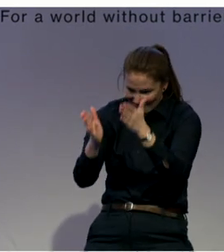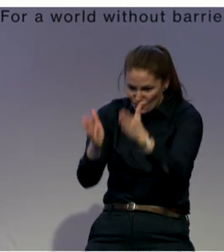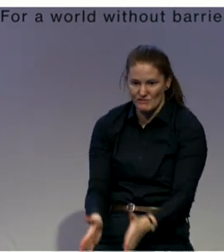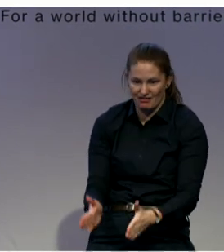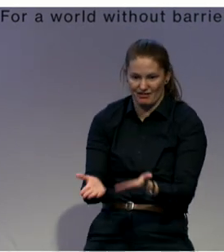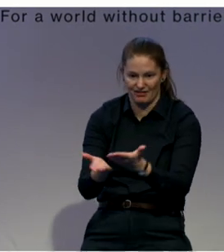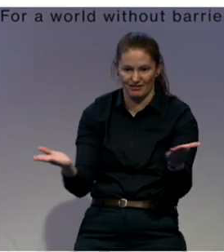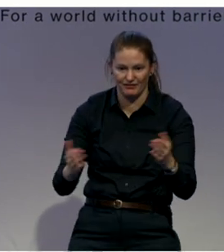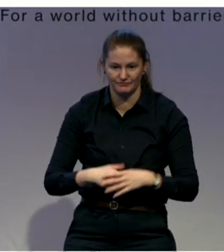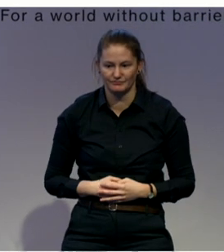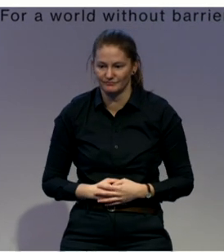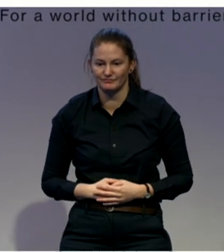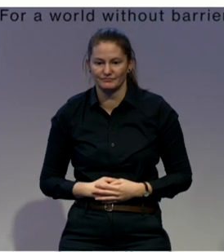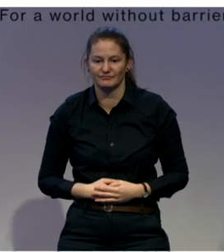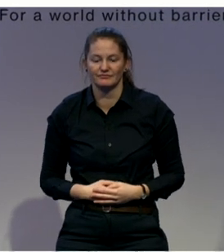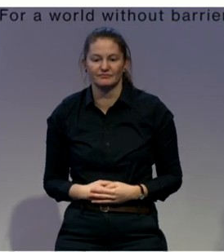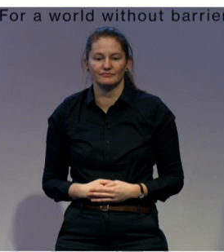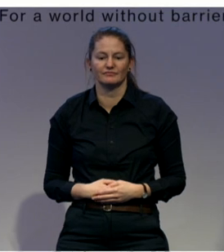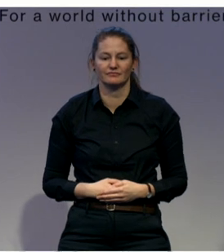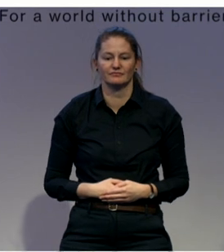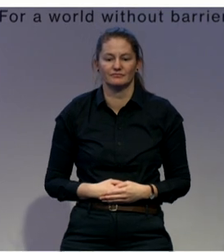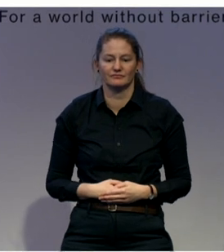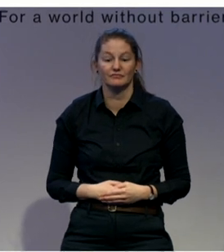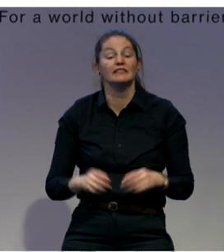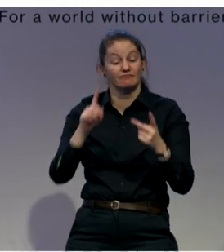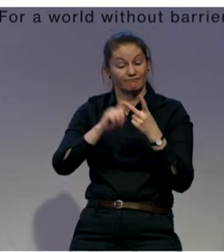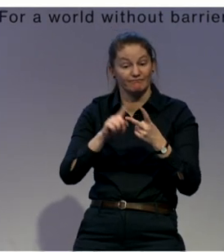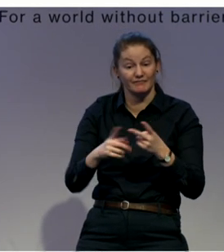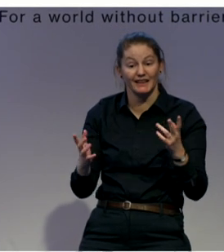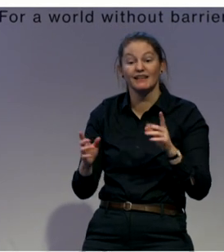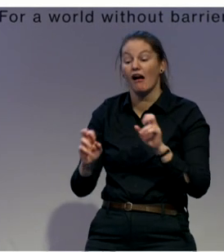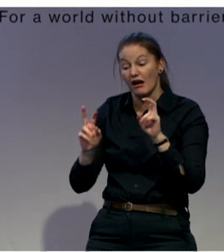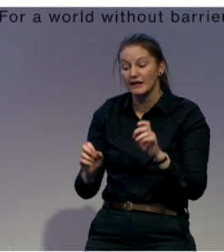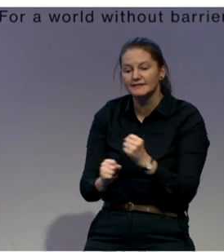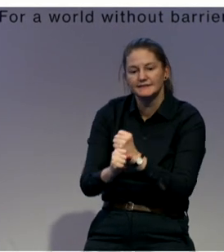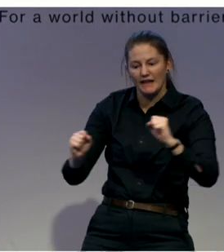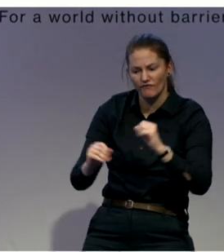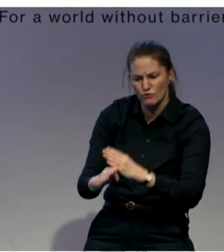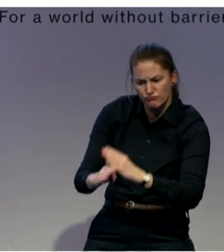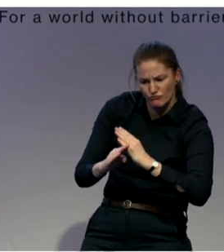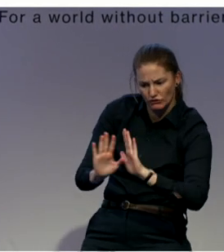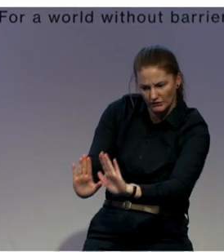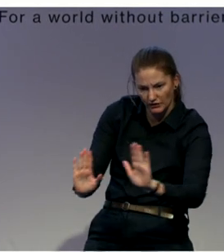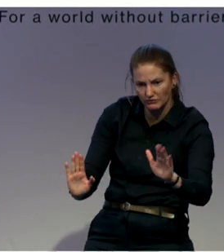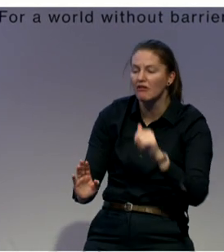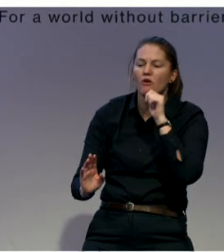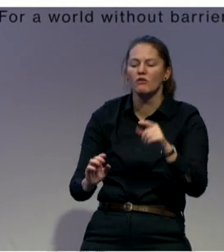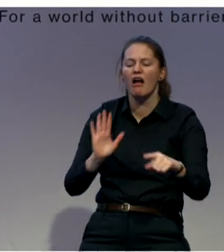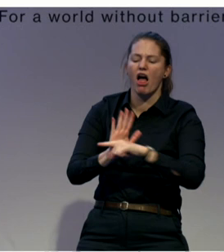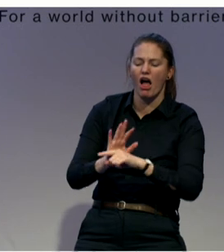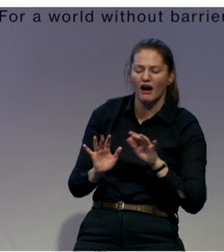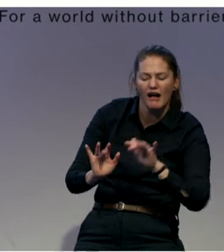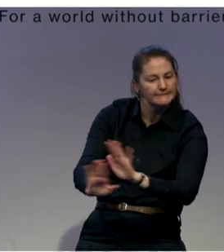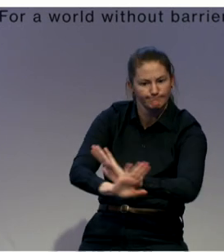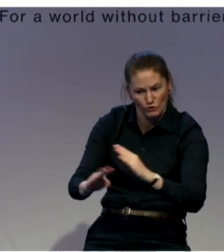ask children. So, we ask ourselves all the time two questions. In whose interest we are making